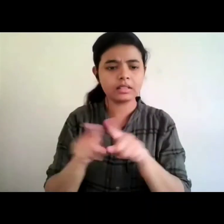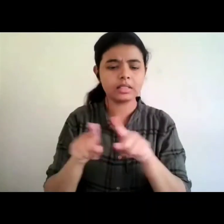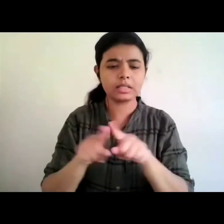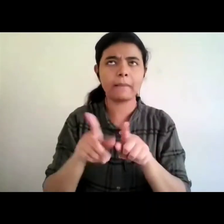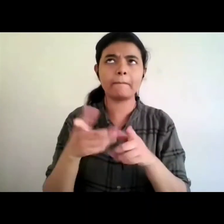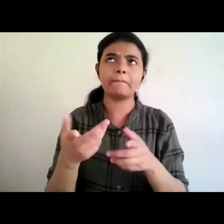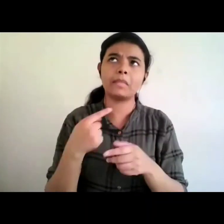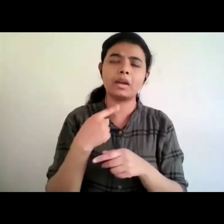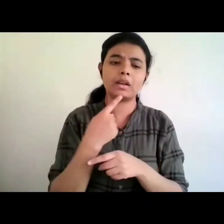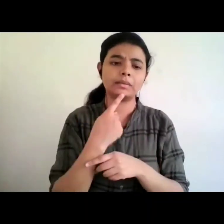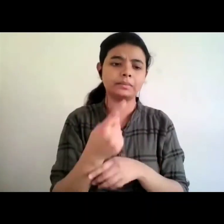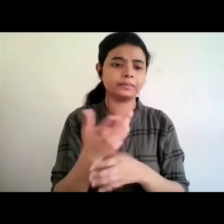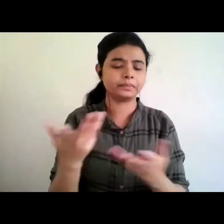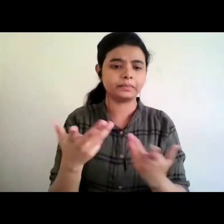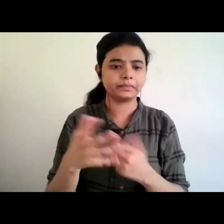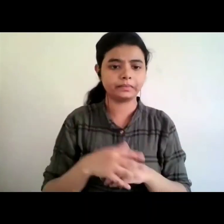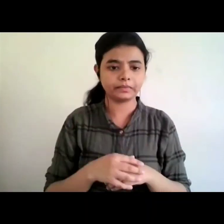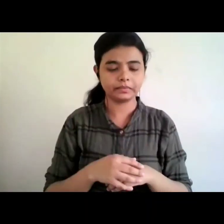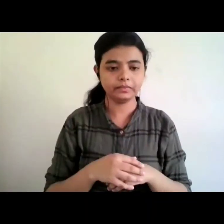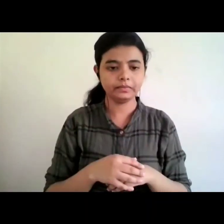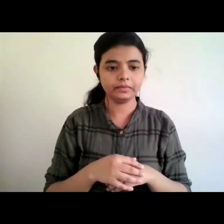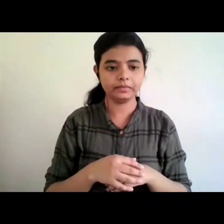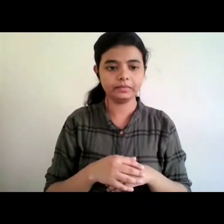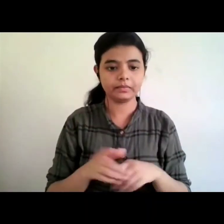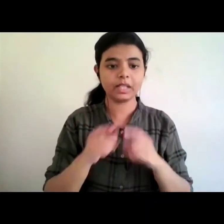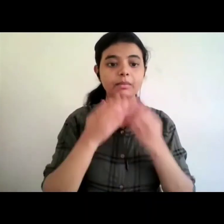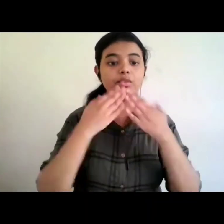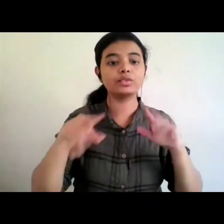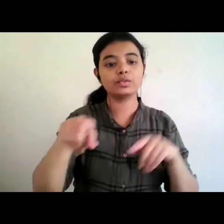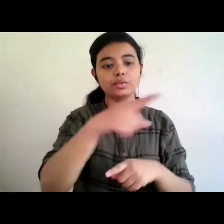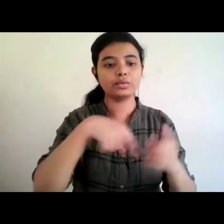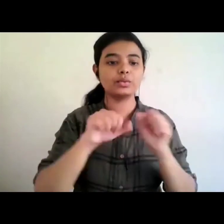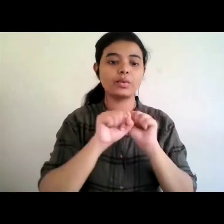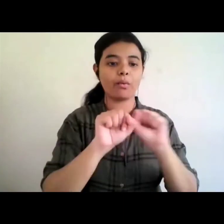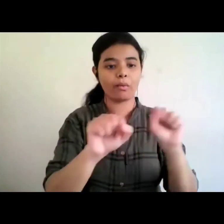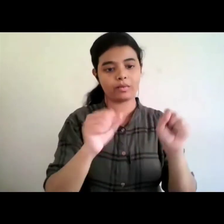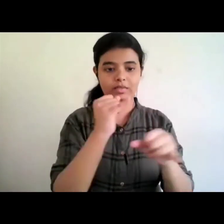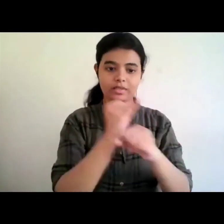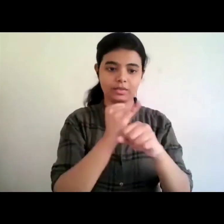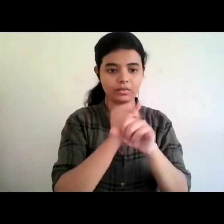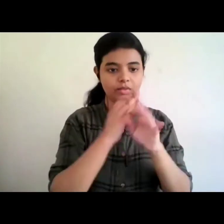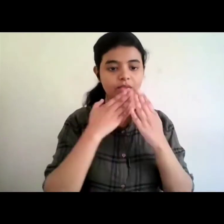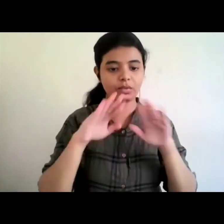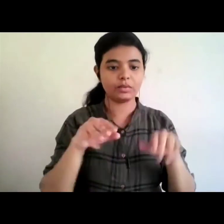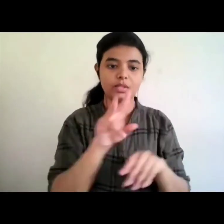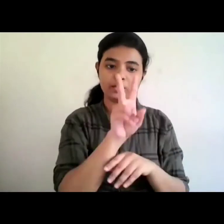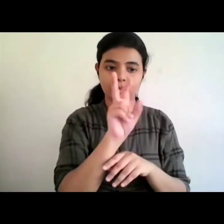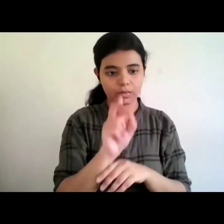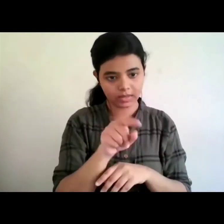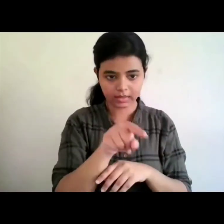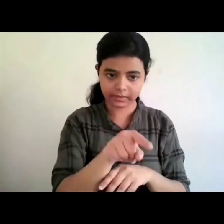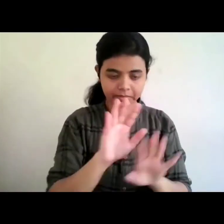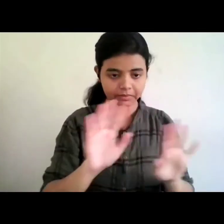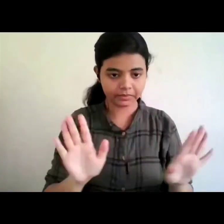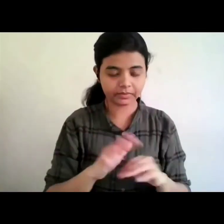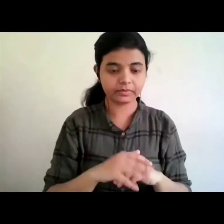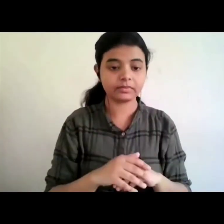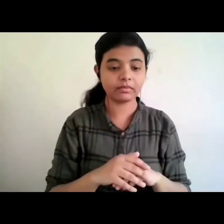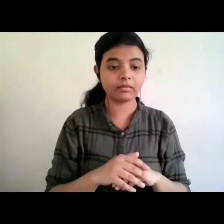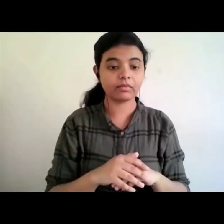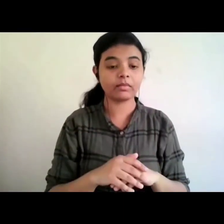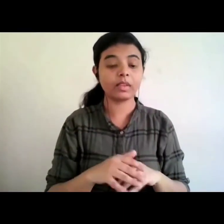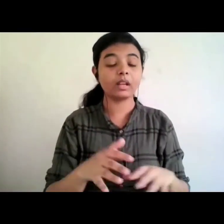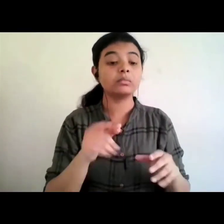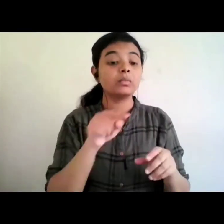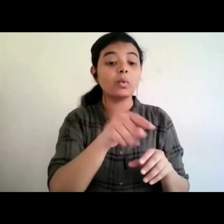institutions we said that you have about 20 students within your own institution and we are ready to we would build your